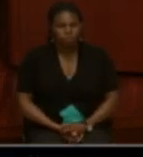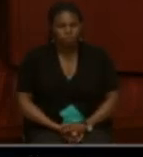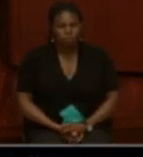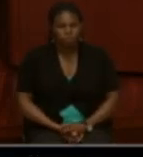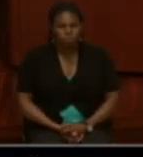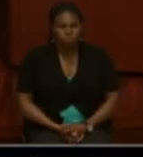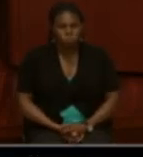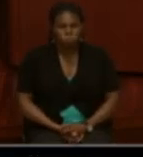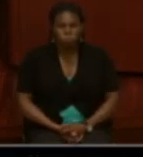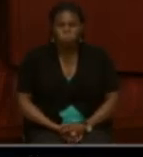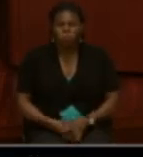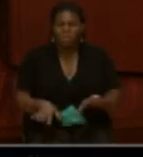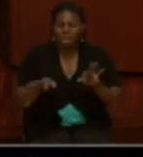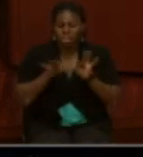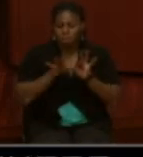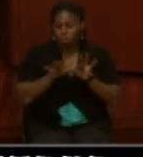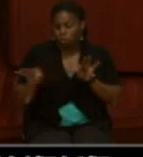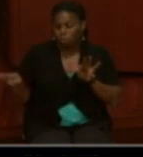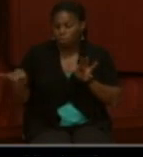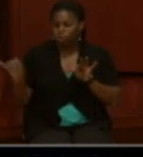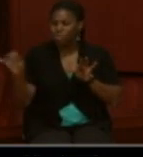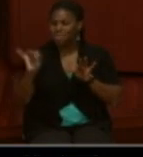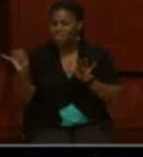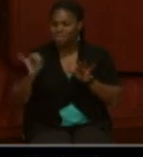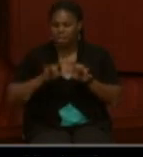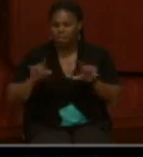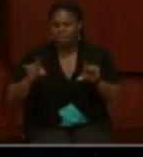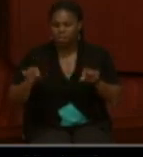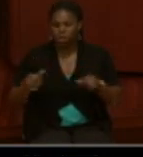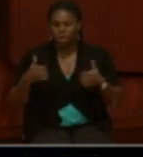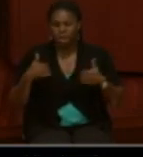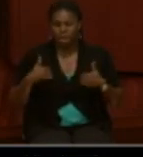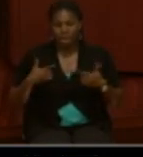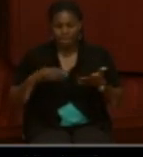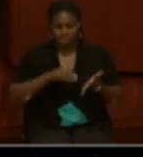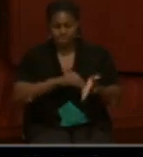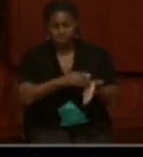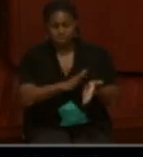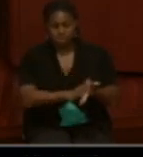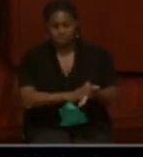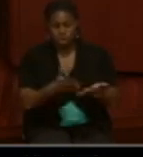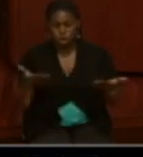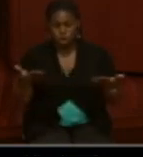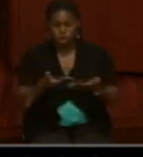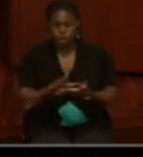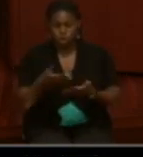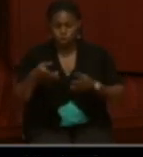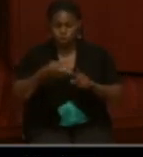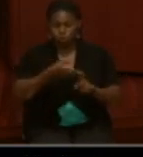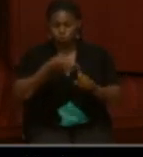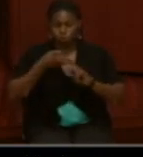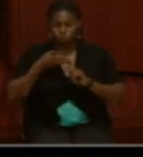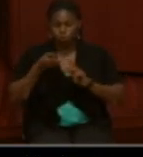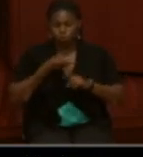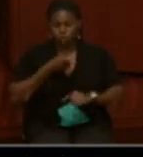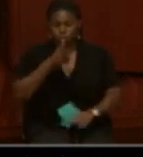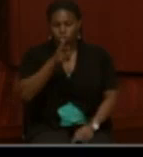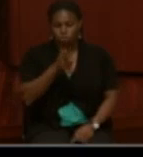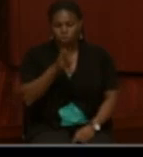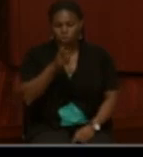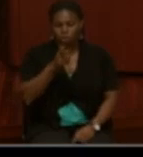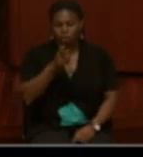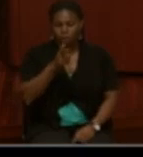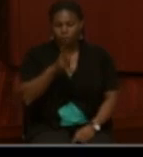Then down in the remarks section on that same card, it has noted new recruit enlisted from the 21st Ward,